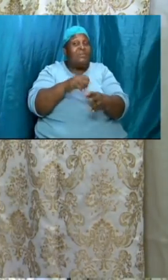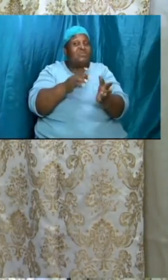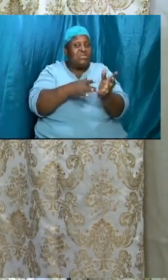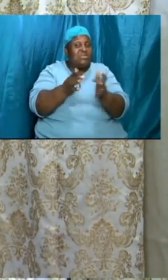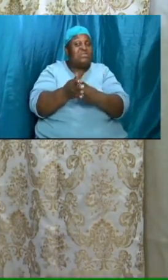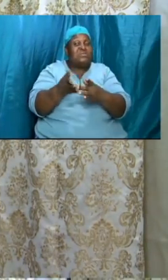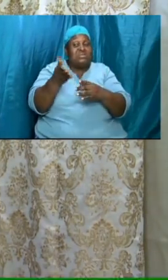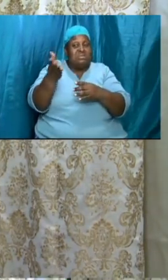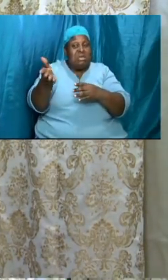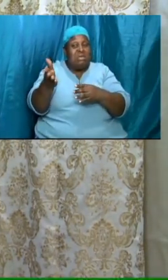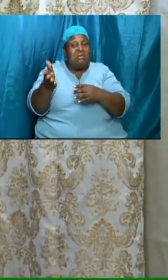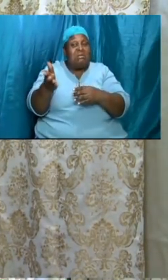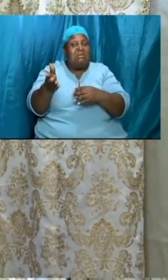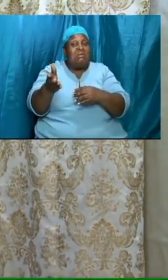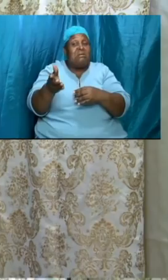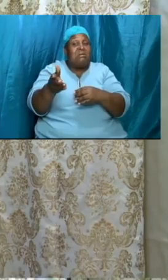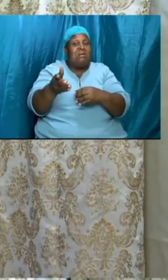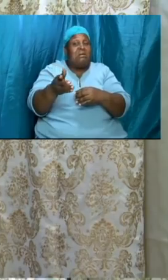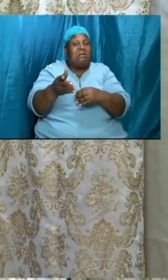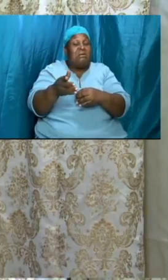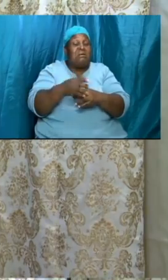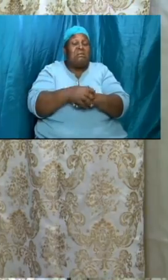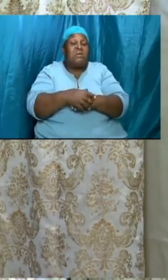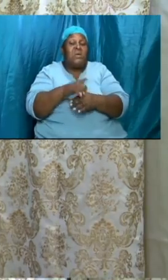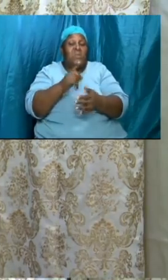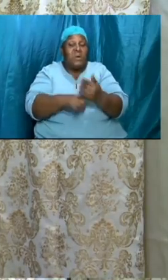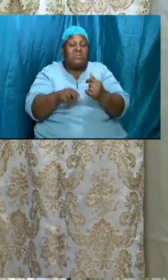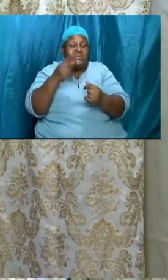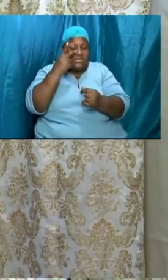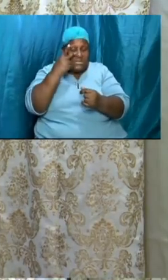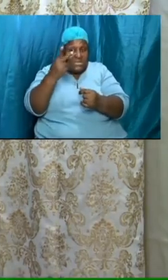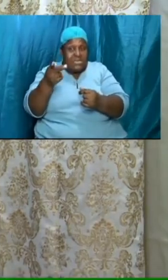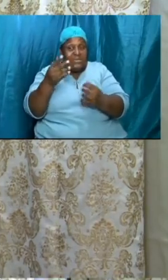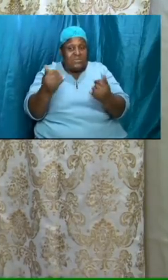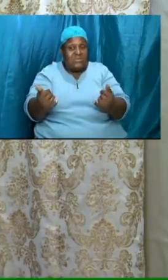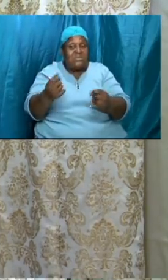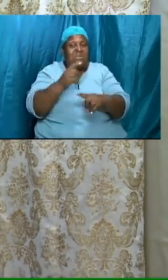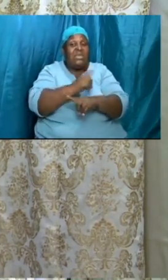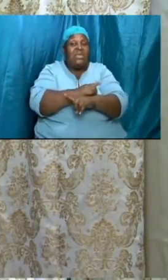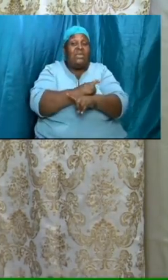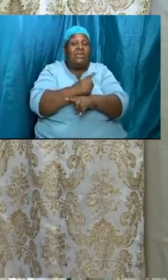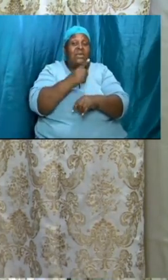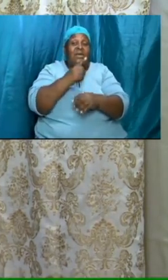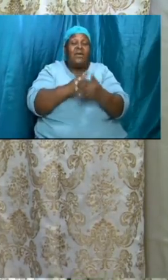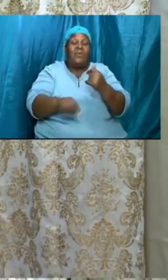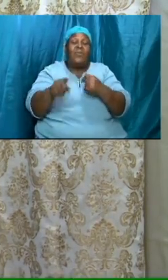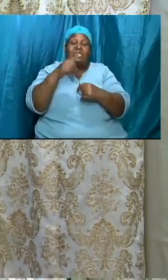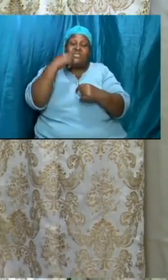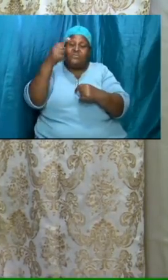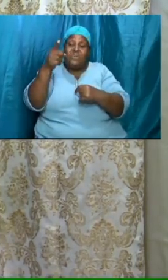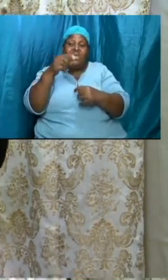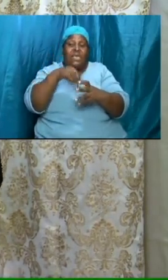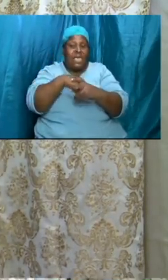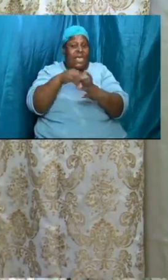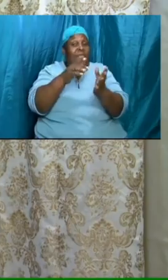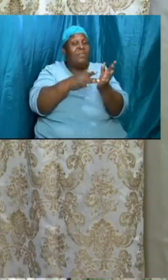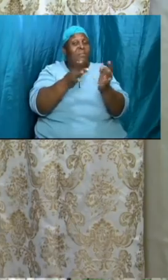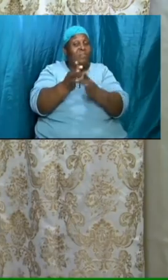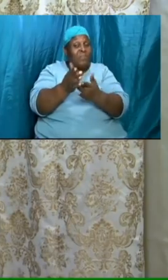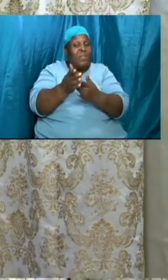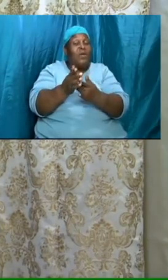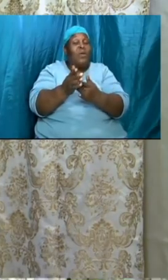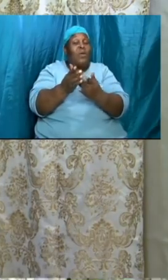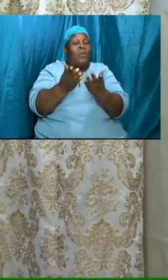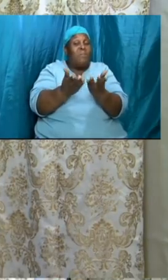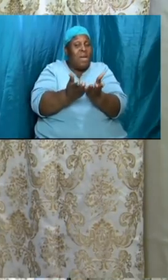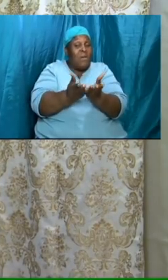there what we are seeing today what is described in the bible uh as us going to the marriage supper of